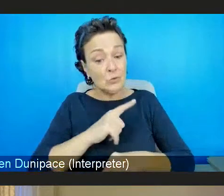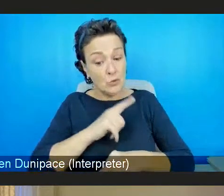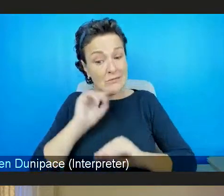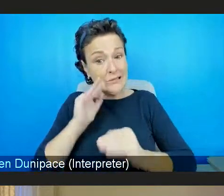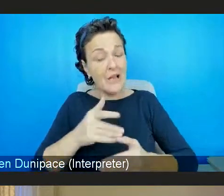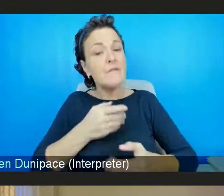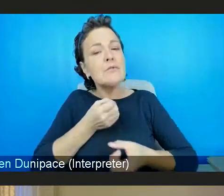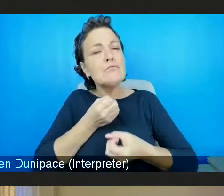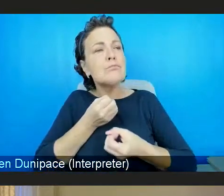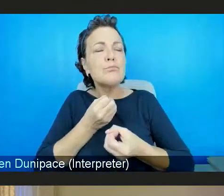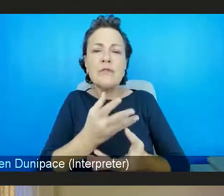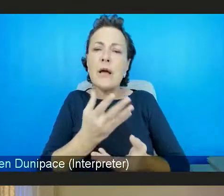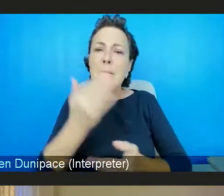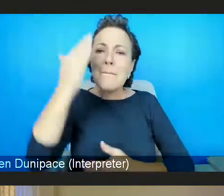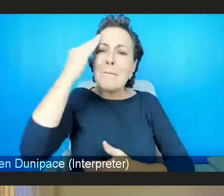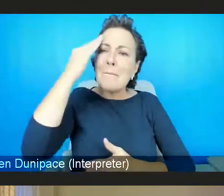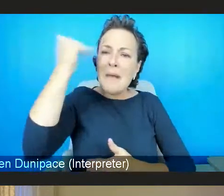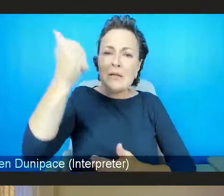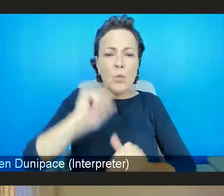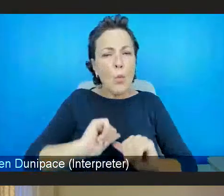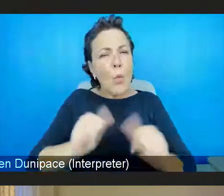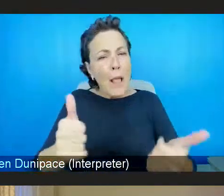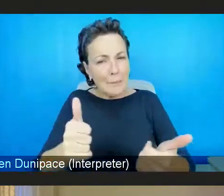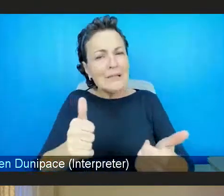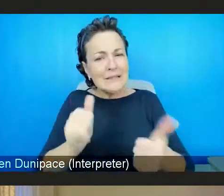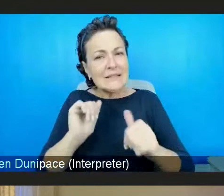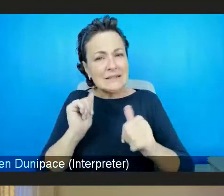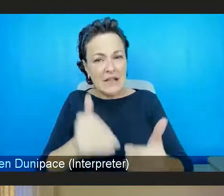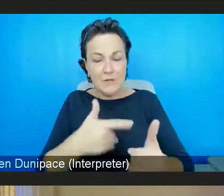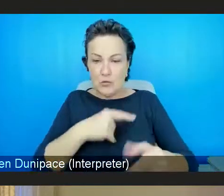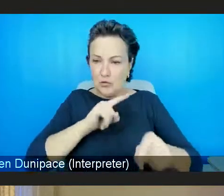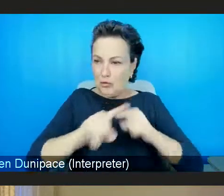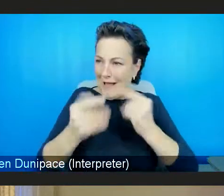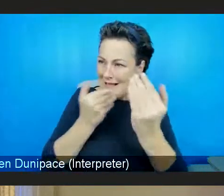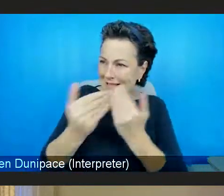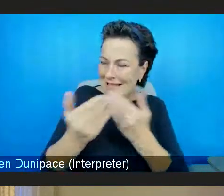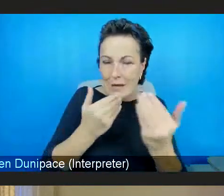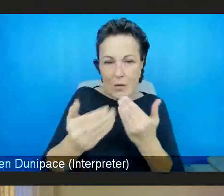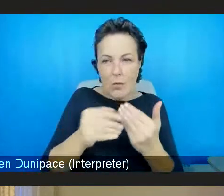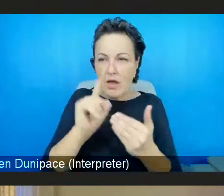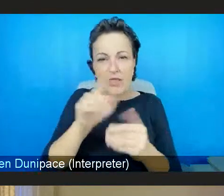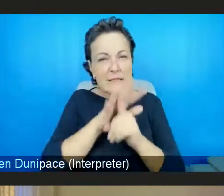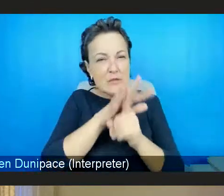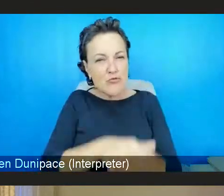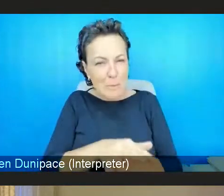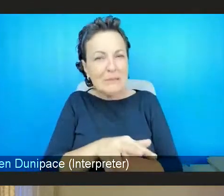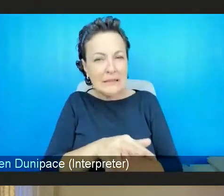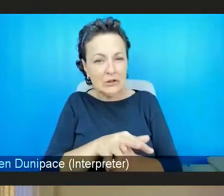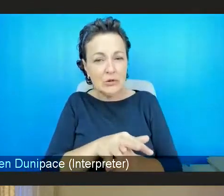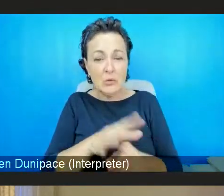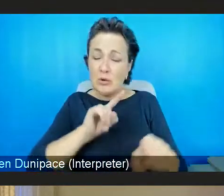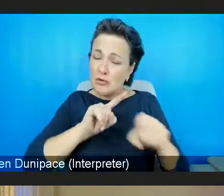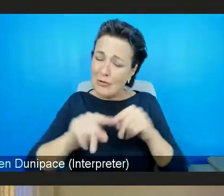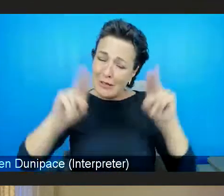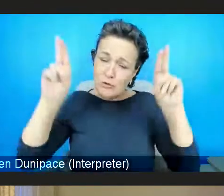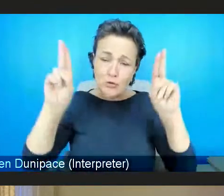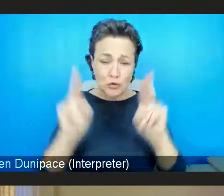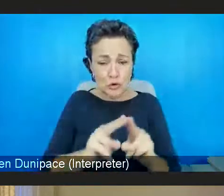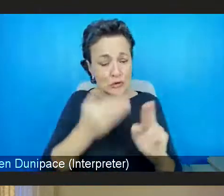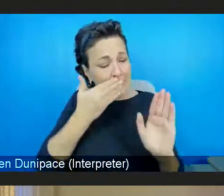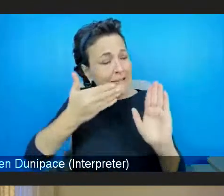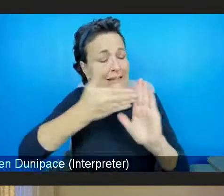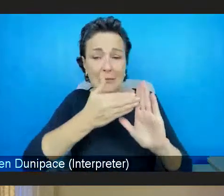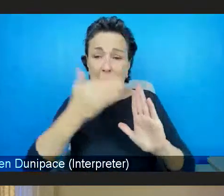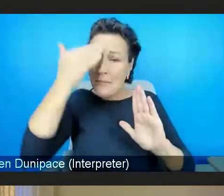service by combating the effects of discrimination and abuse. We try and reduce the stigma of mental health with